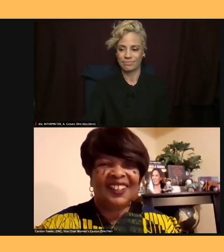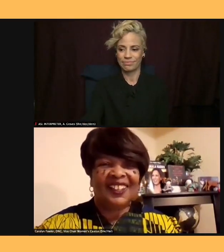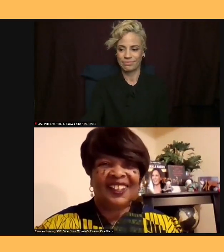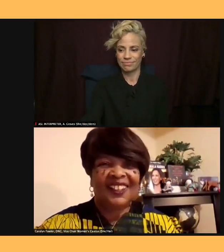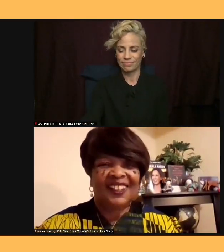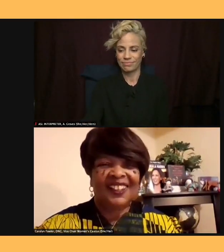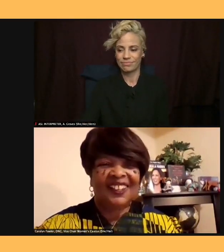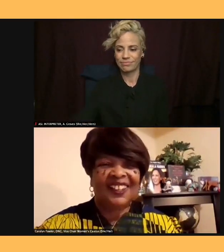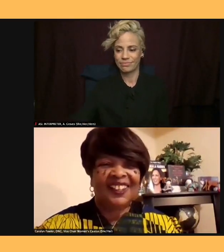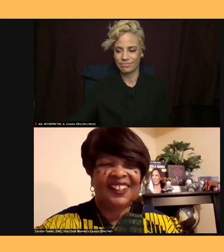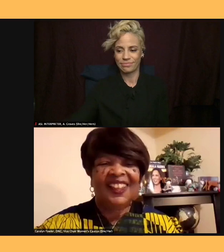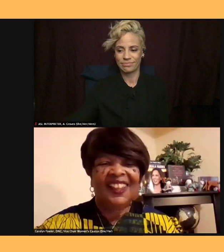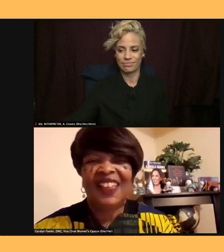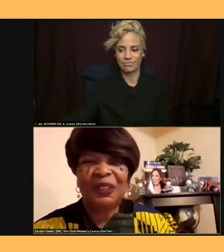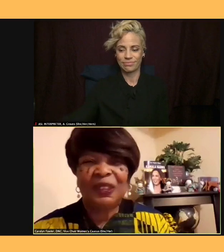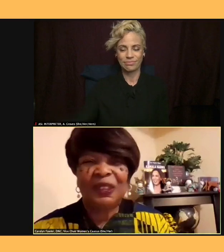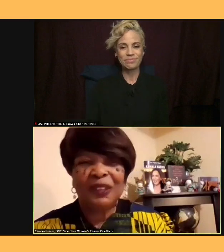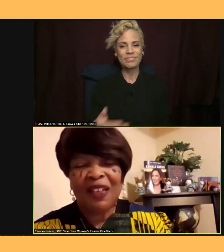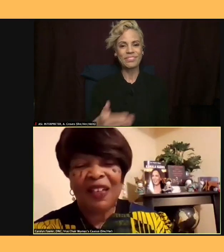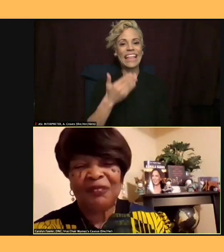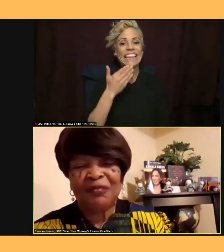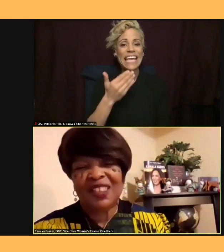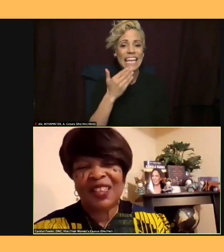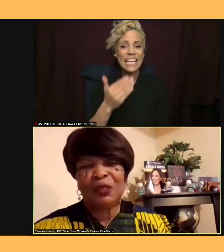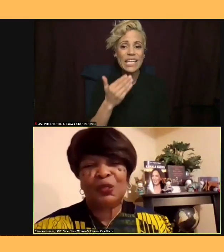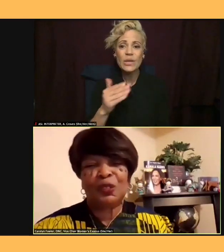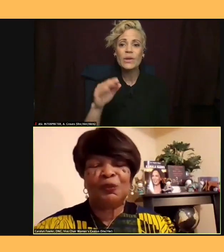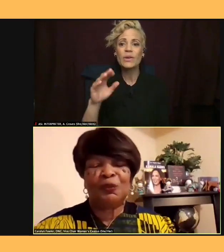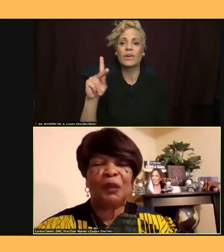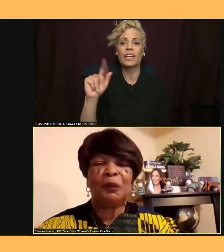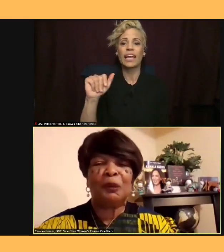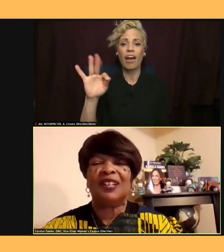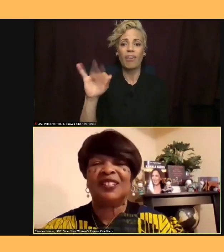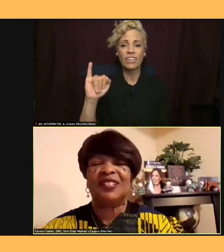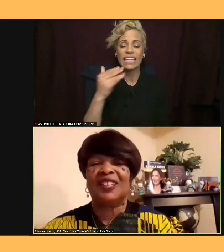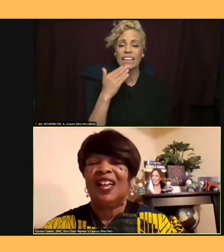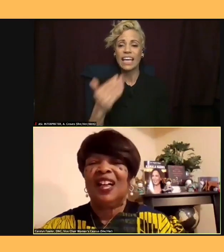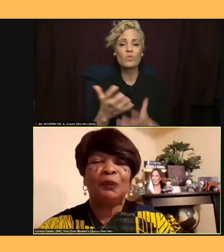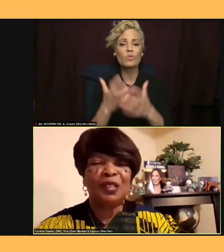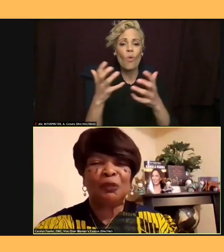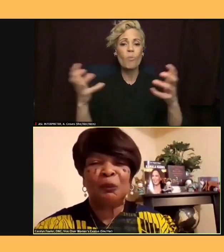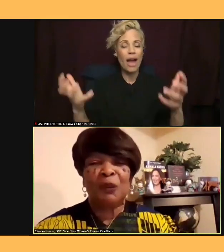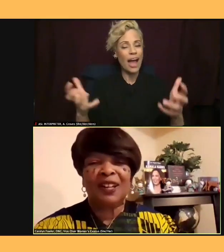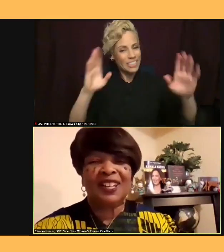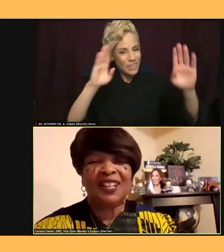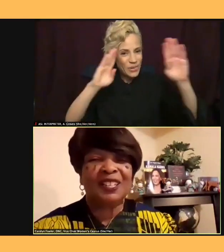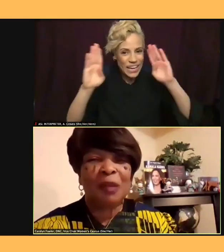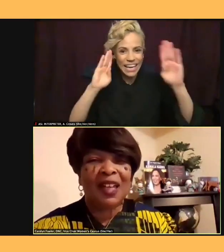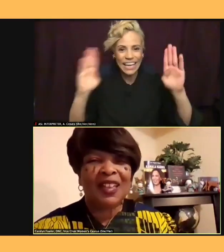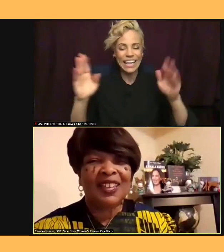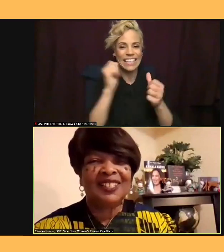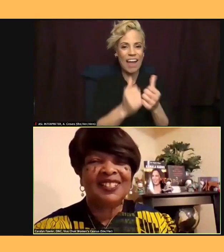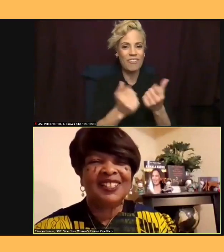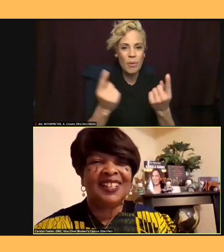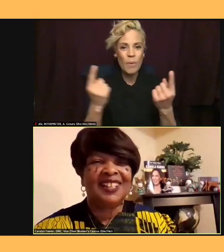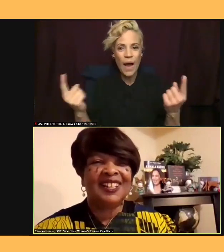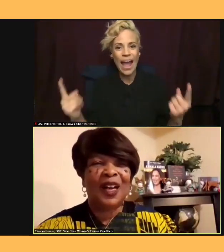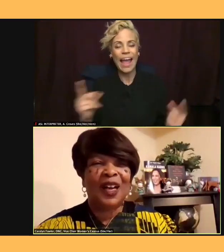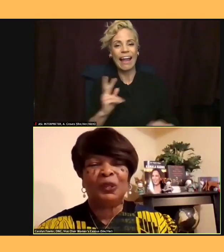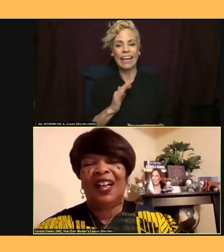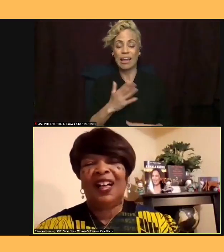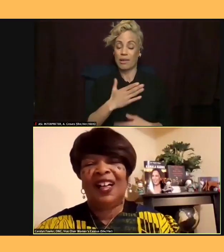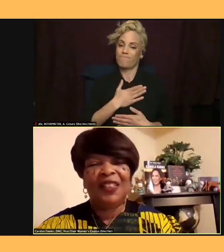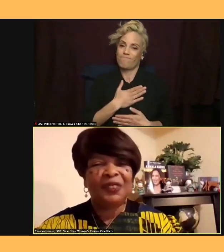Thank you, Tassie. Thank you so very much. Greetings, everyone. It is my indeed honor at this